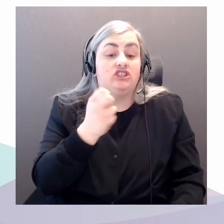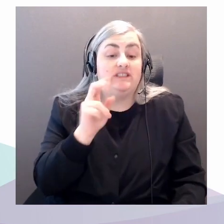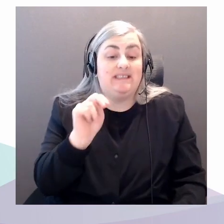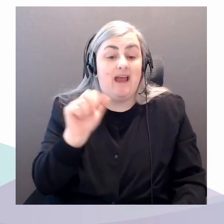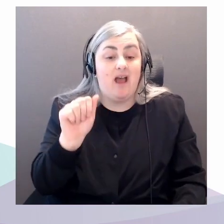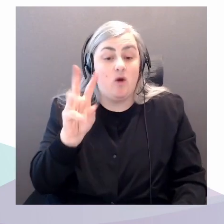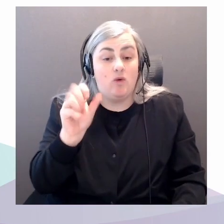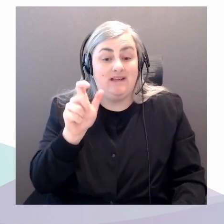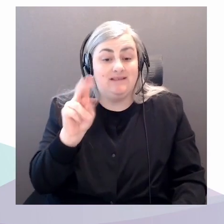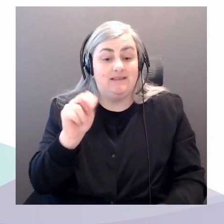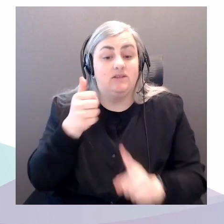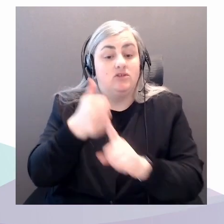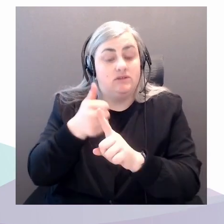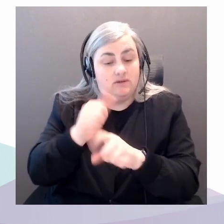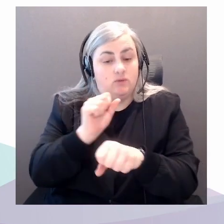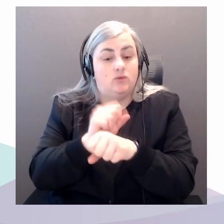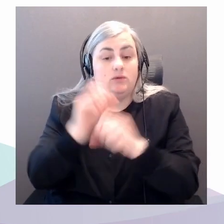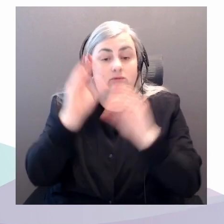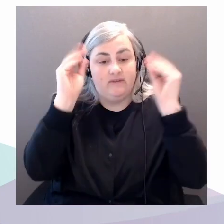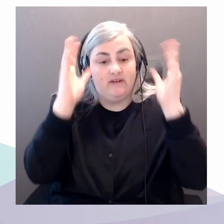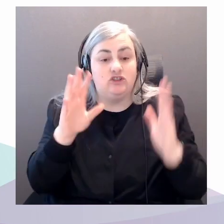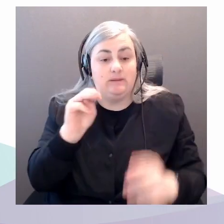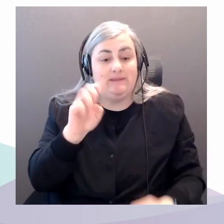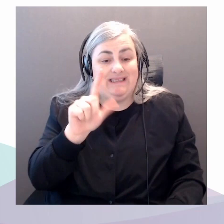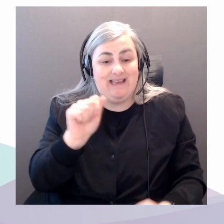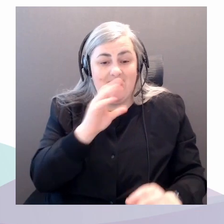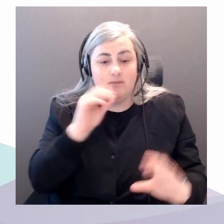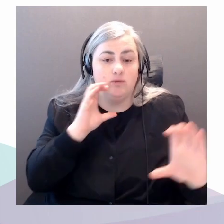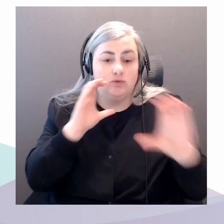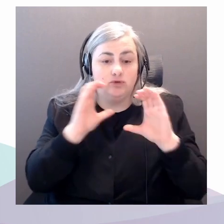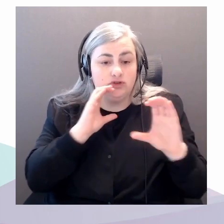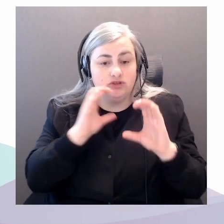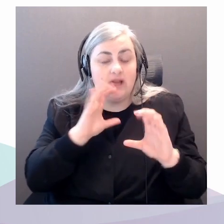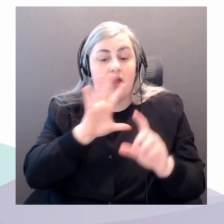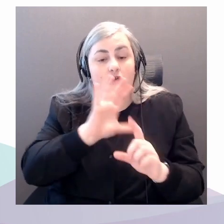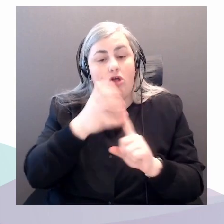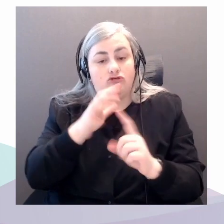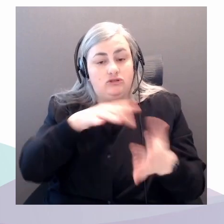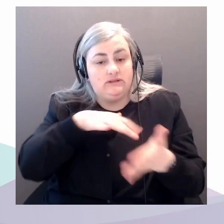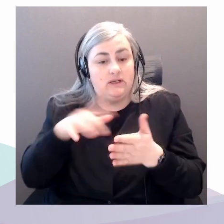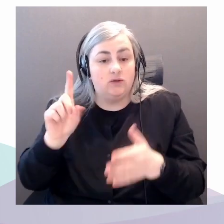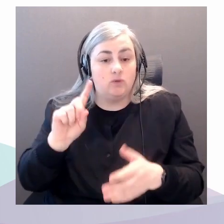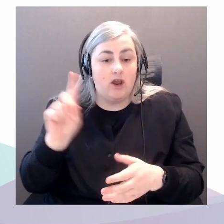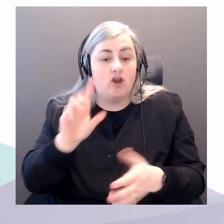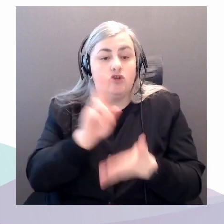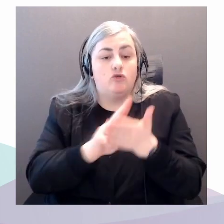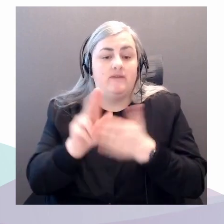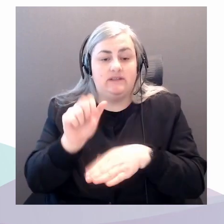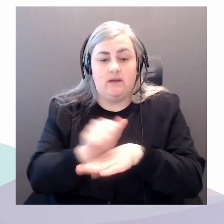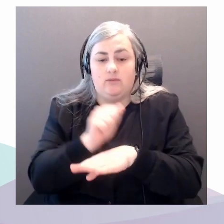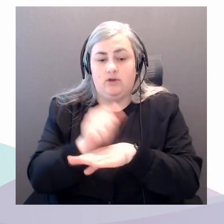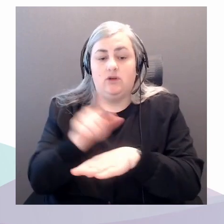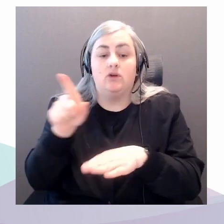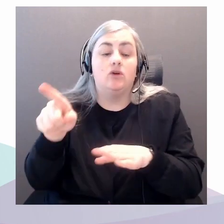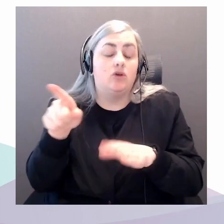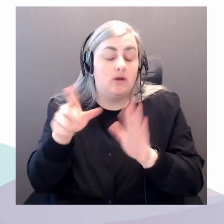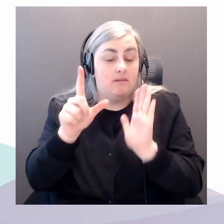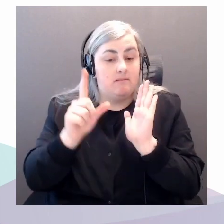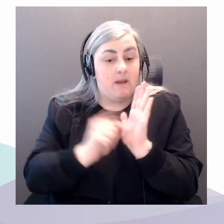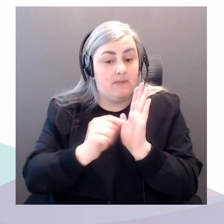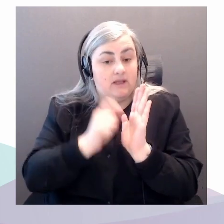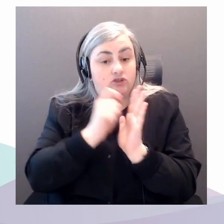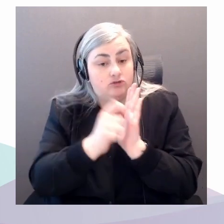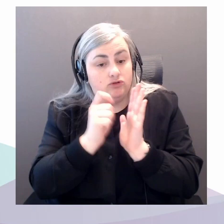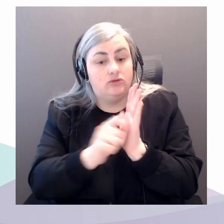Alberta. Her publication highlights include Petrocultures, Oil, Politics, Cultures,